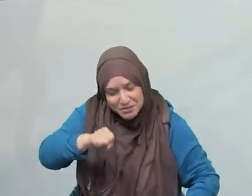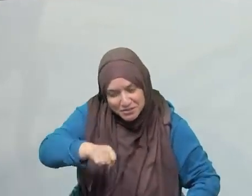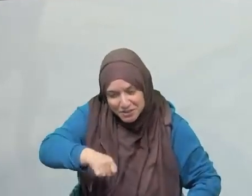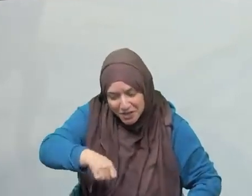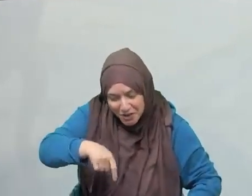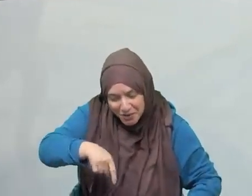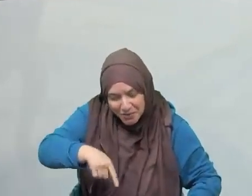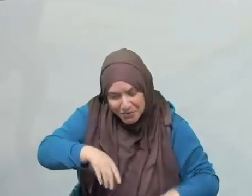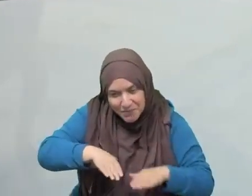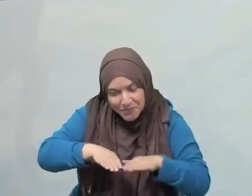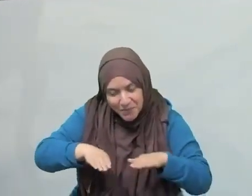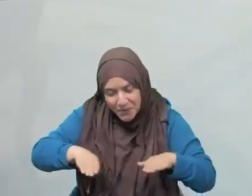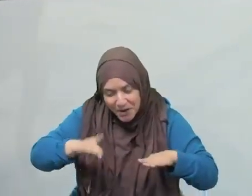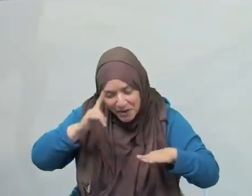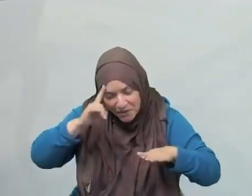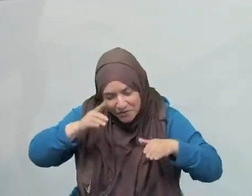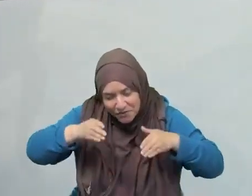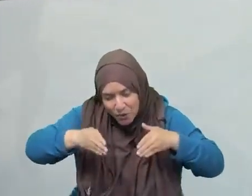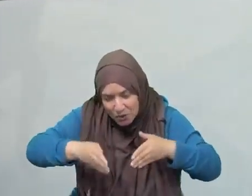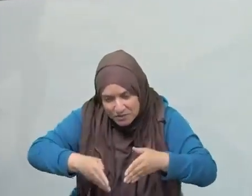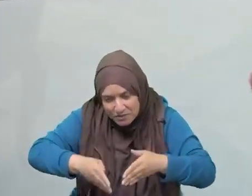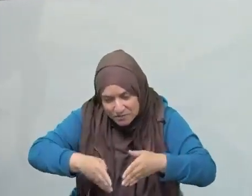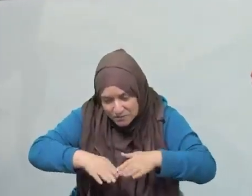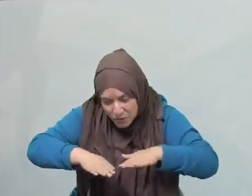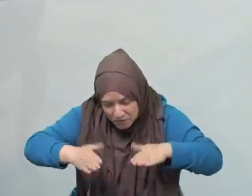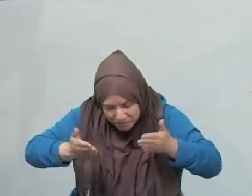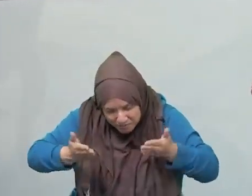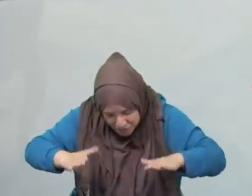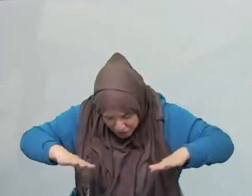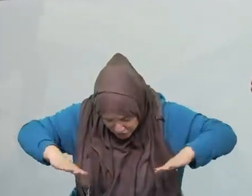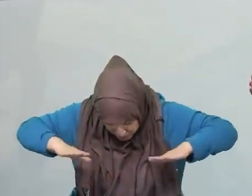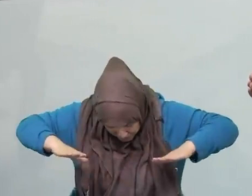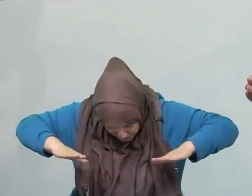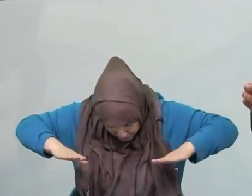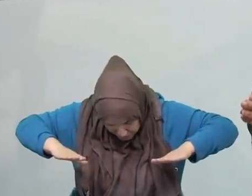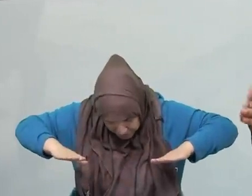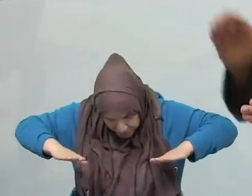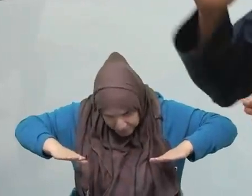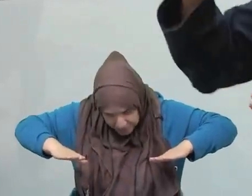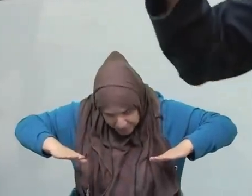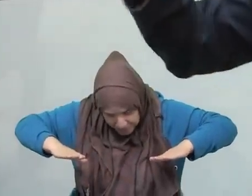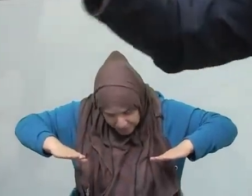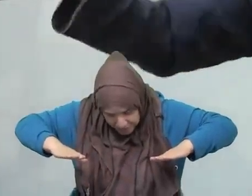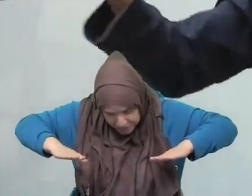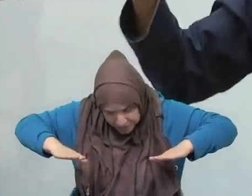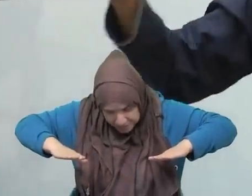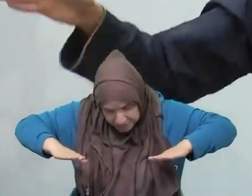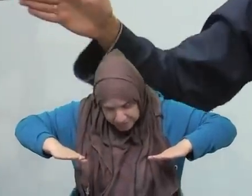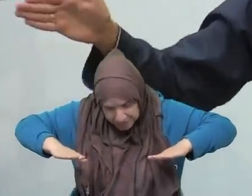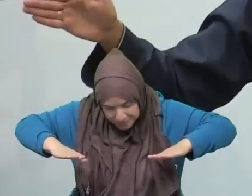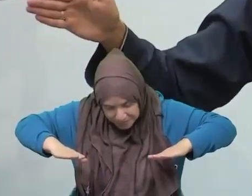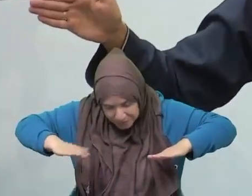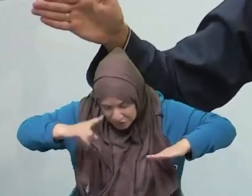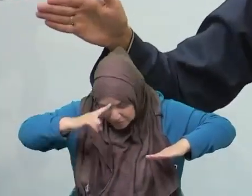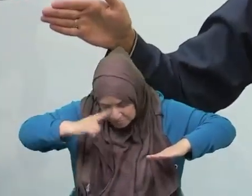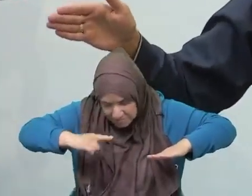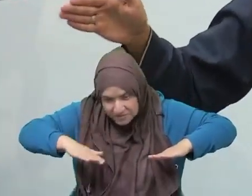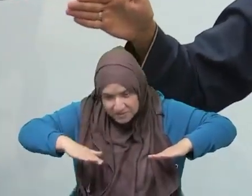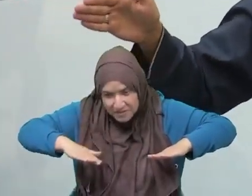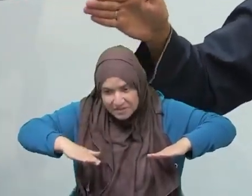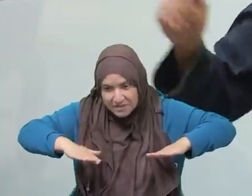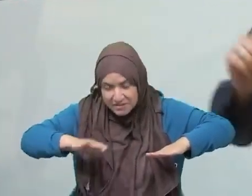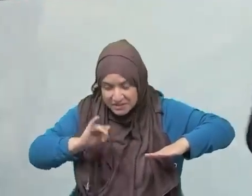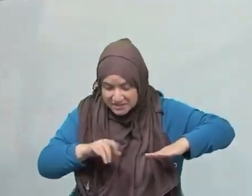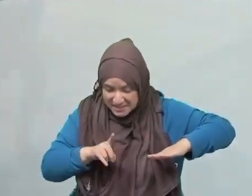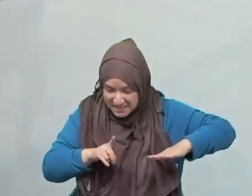from the Prophet salallahu alayhi wasalam, is engage yourself between that which is the Qur'an, the recitation, and